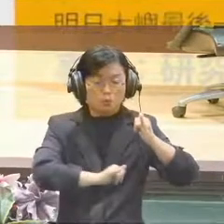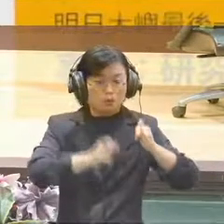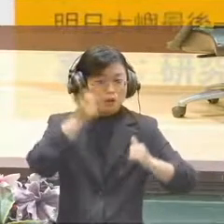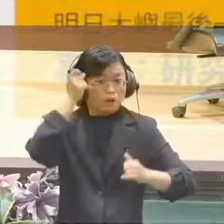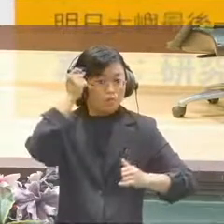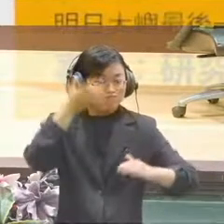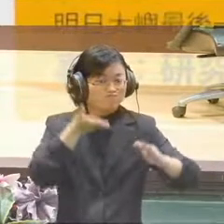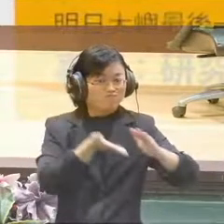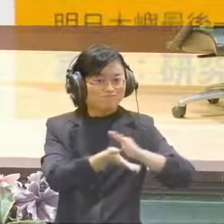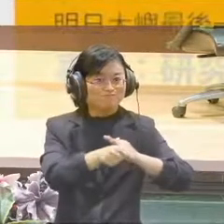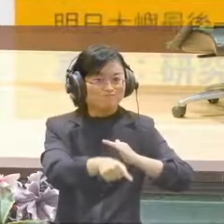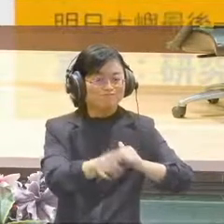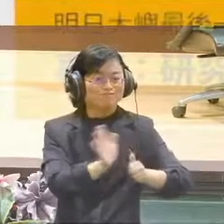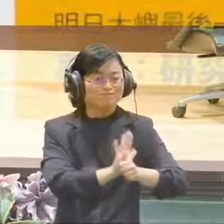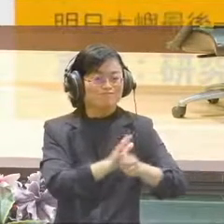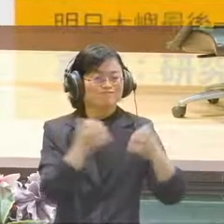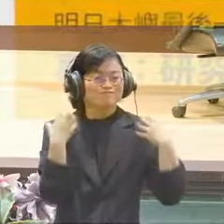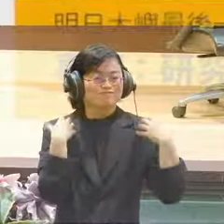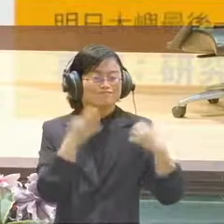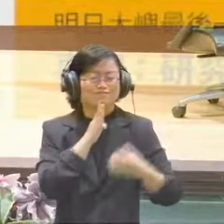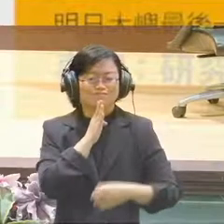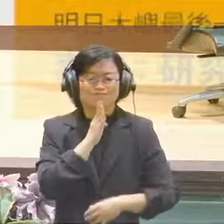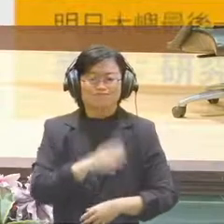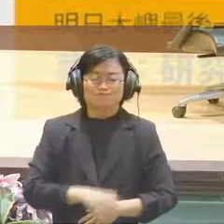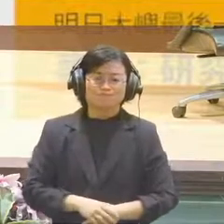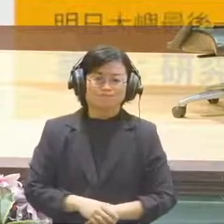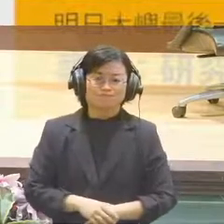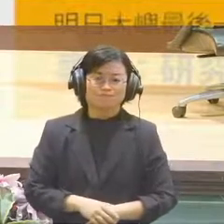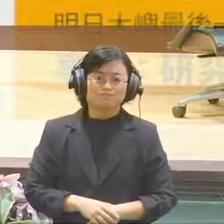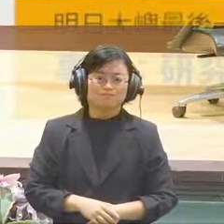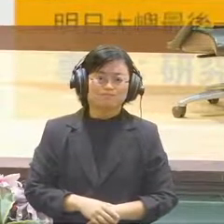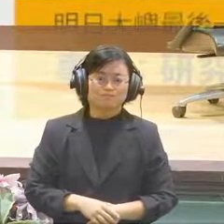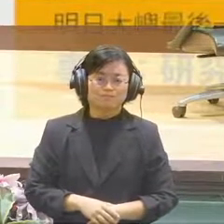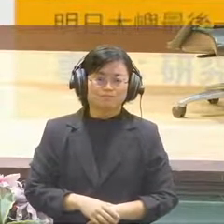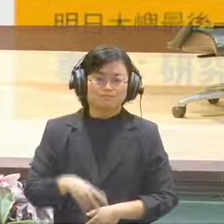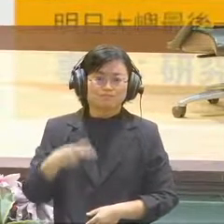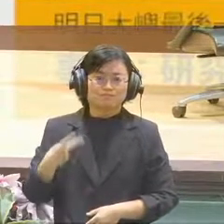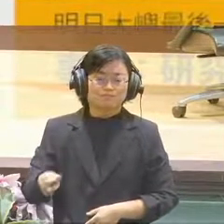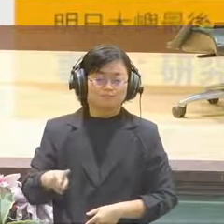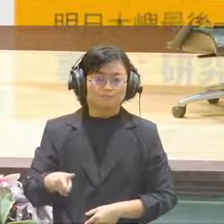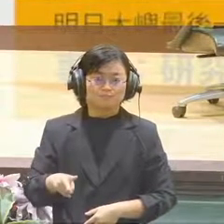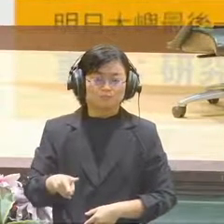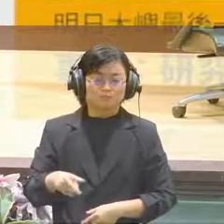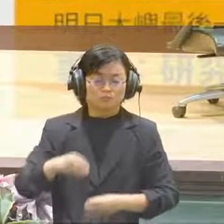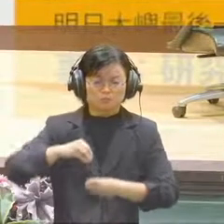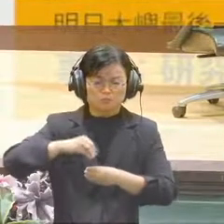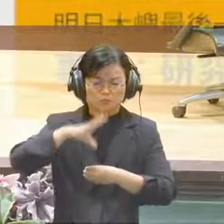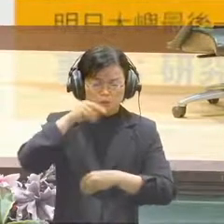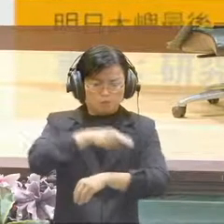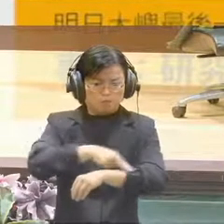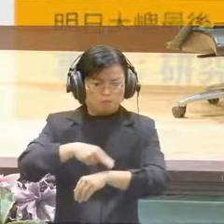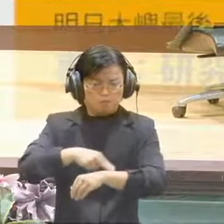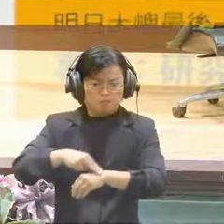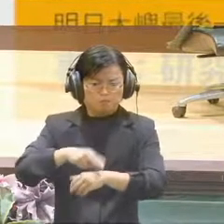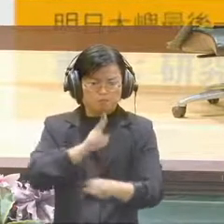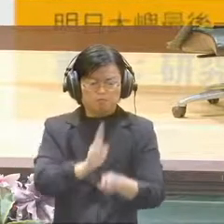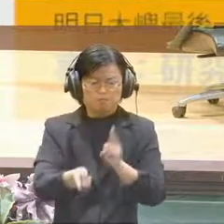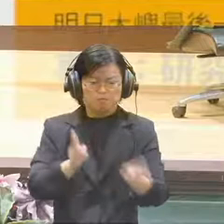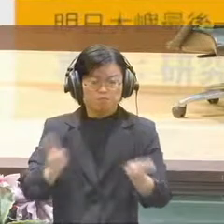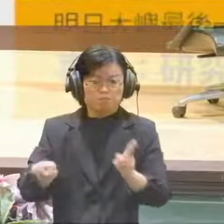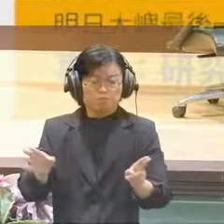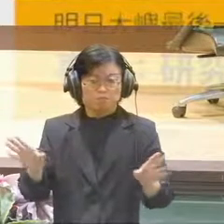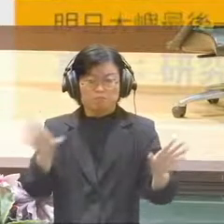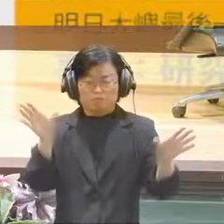deploying some of our resources and developing a daily response